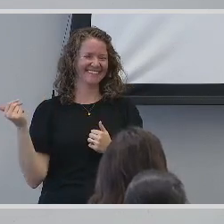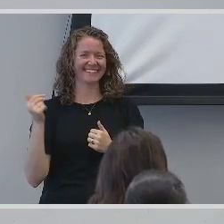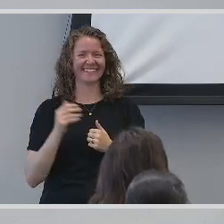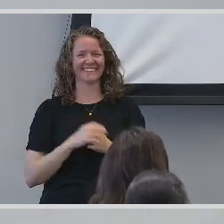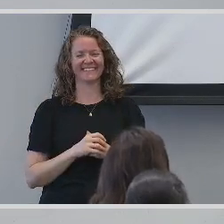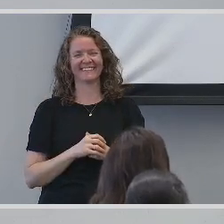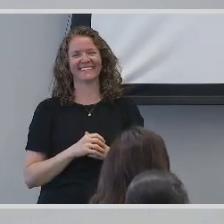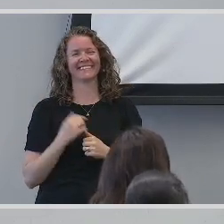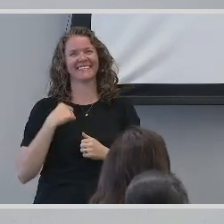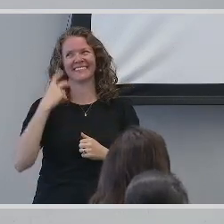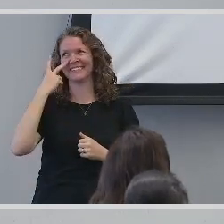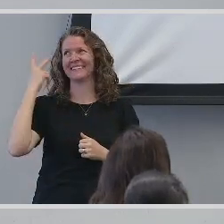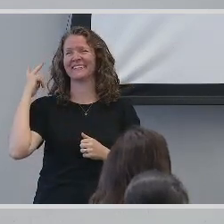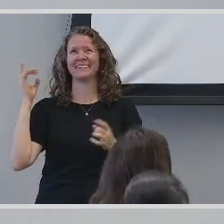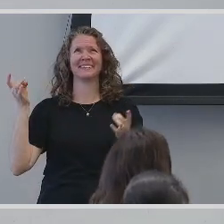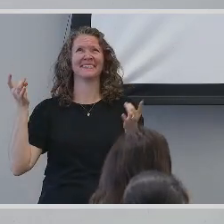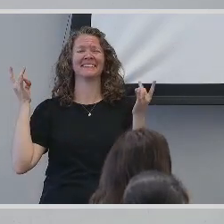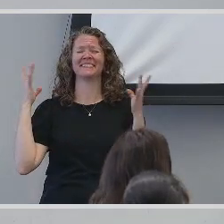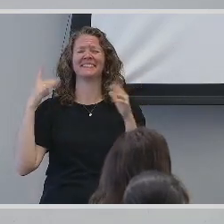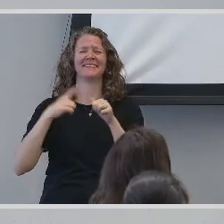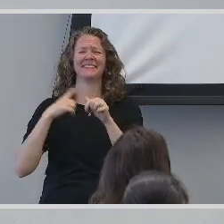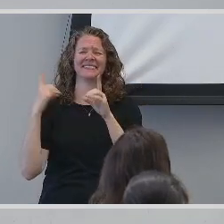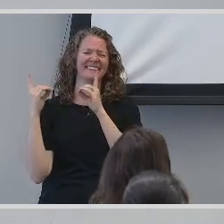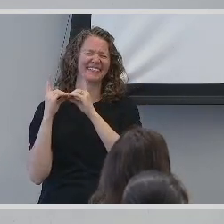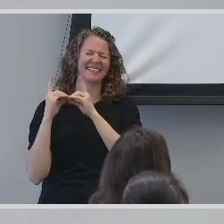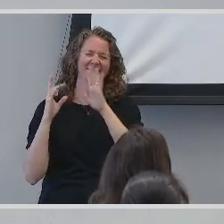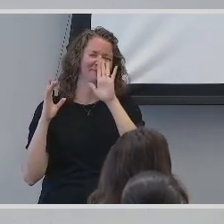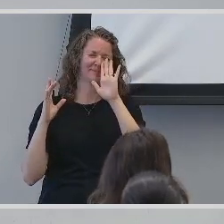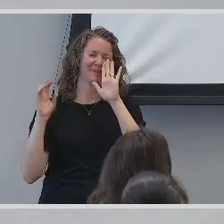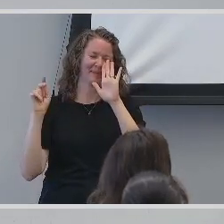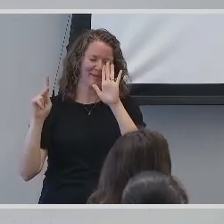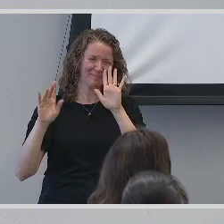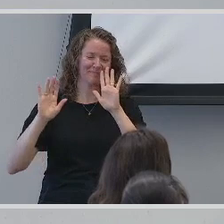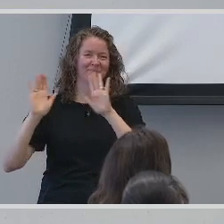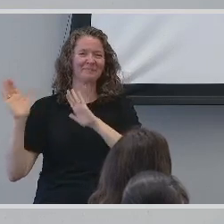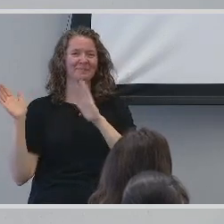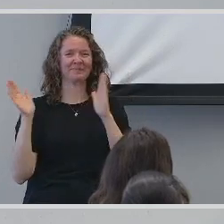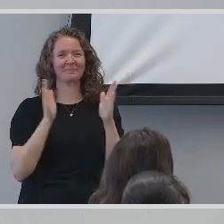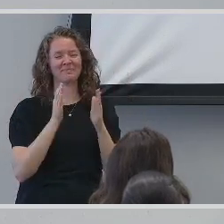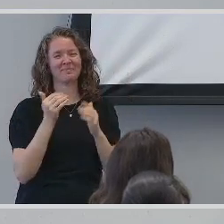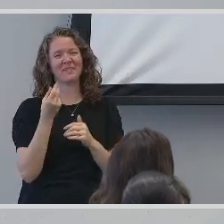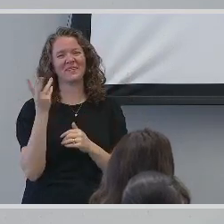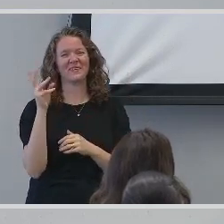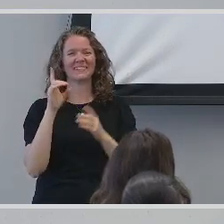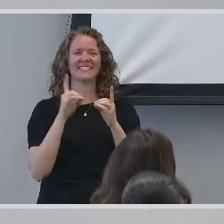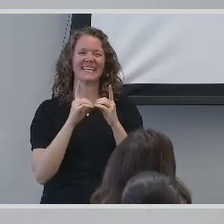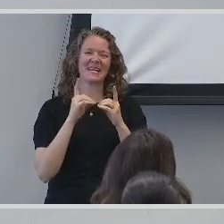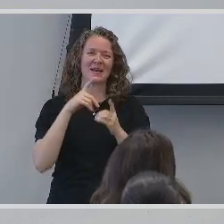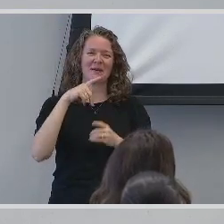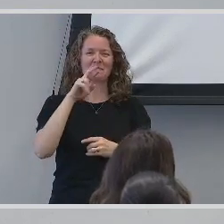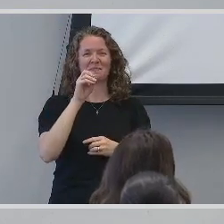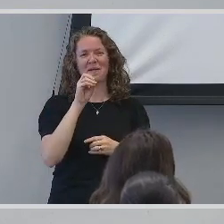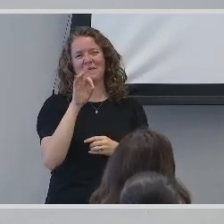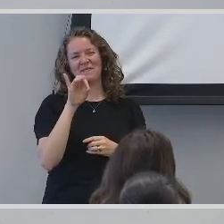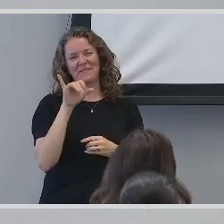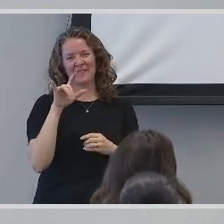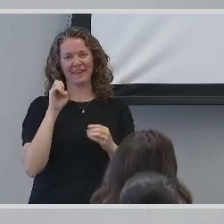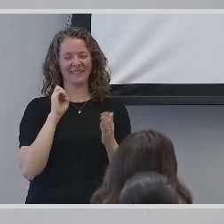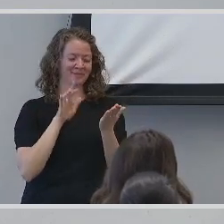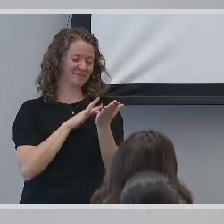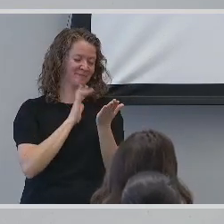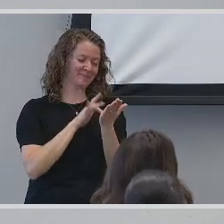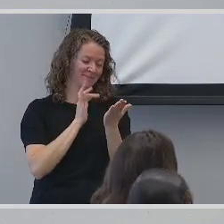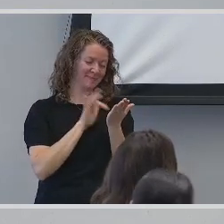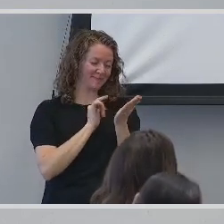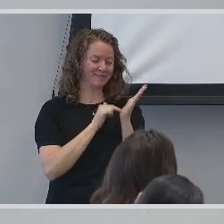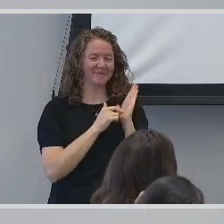I'm just thinking back to all the terrible first dates. Okay. I created a few dating profiles. Since this experience was new to